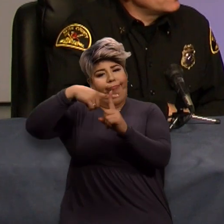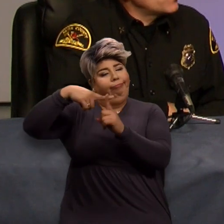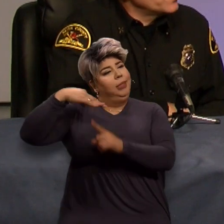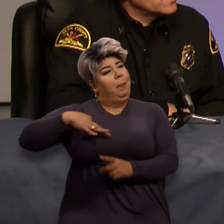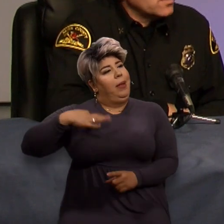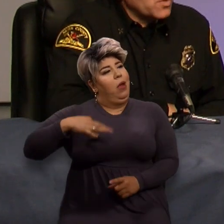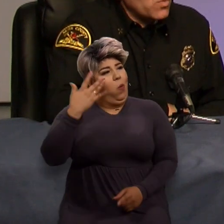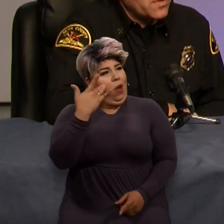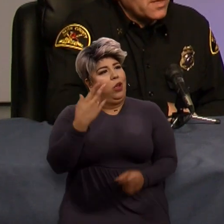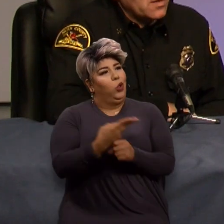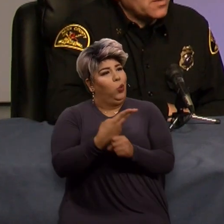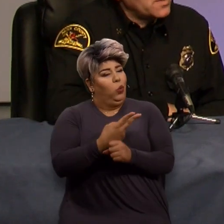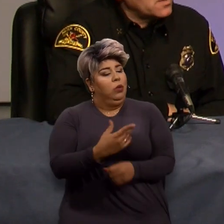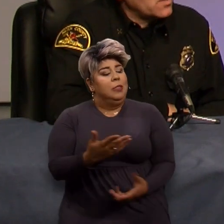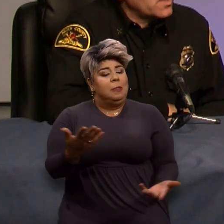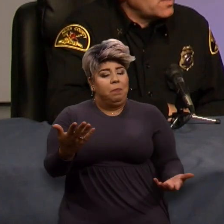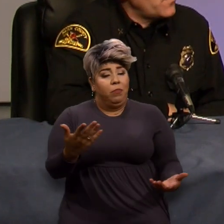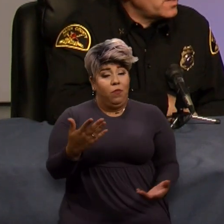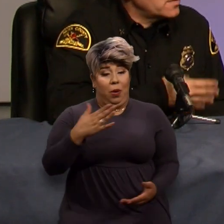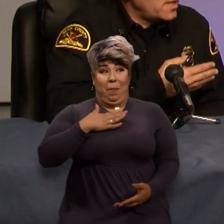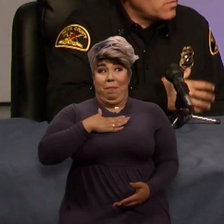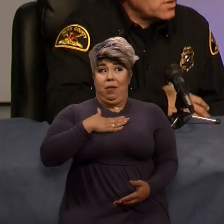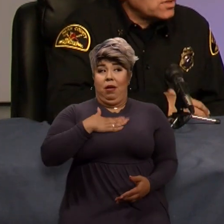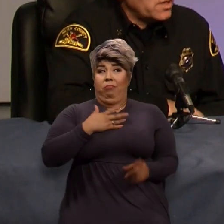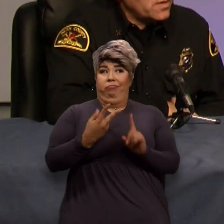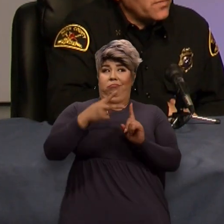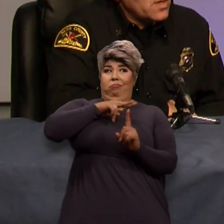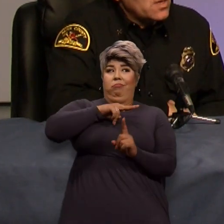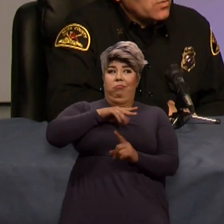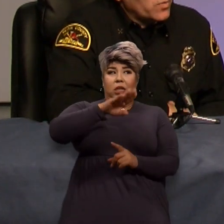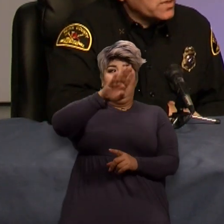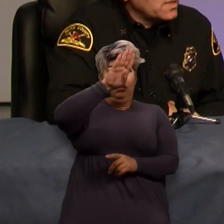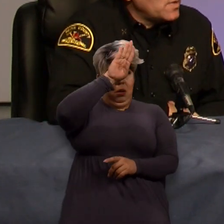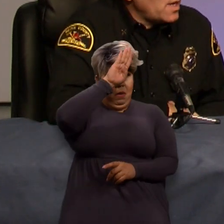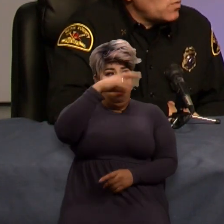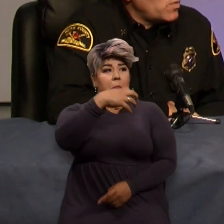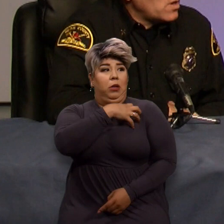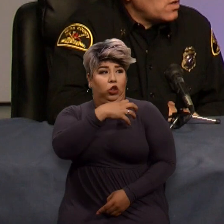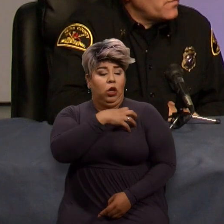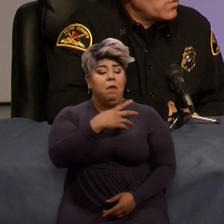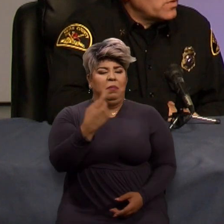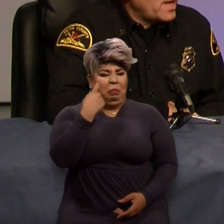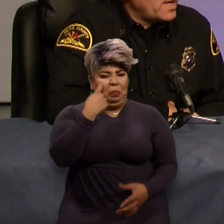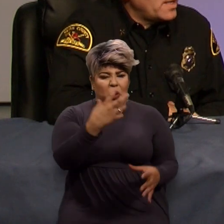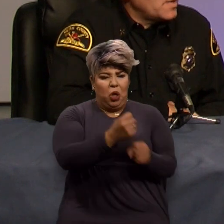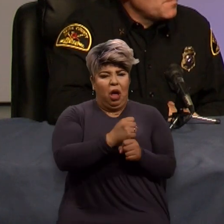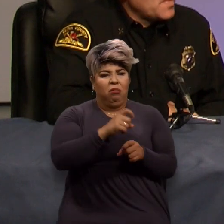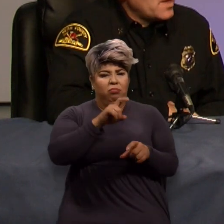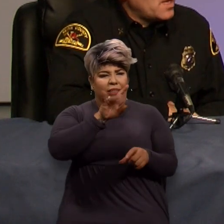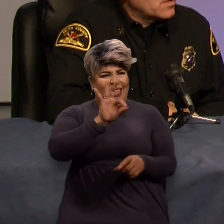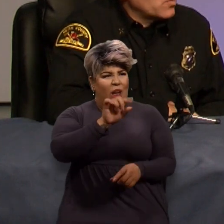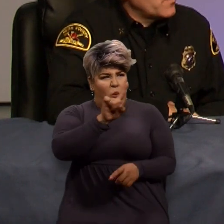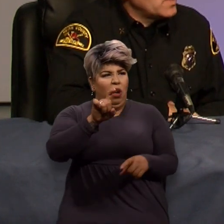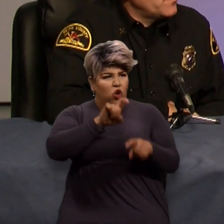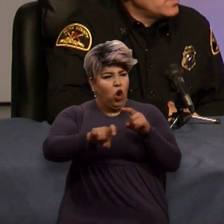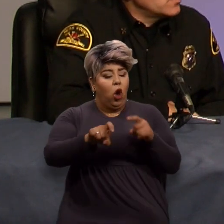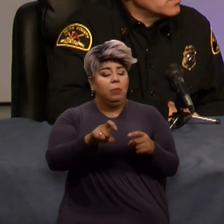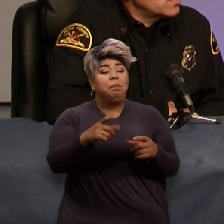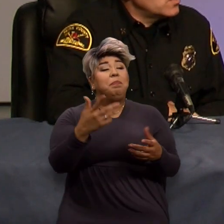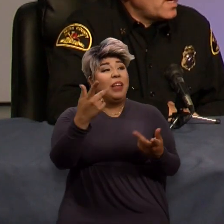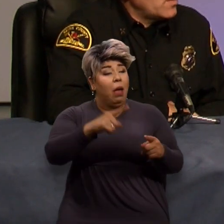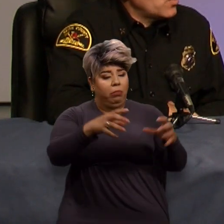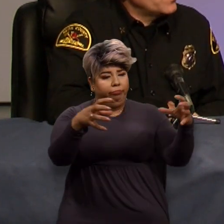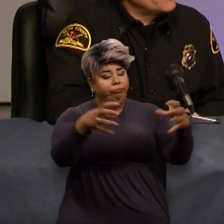it's really important to them. But one that on the Kern County fireside and with the sheriff, we received a 911 call for a group of